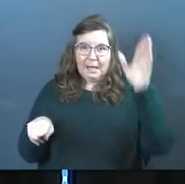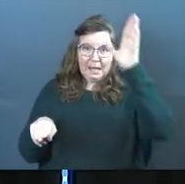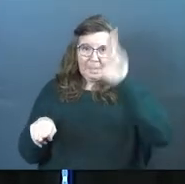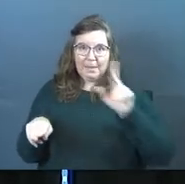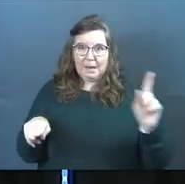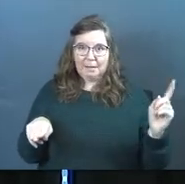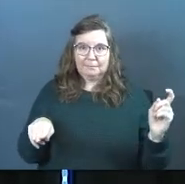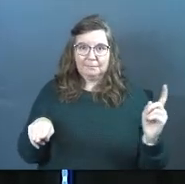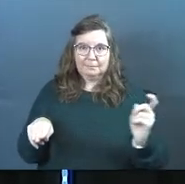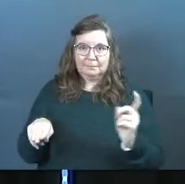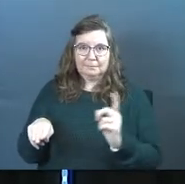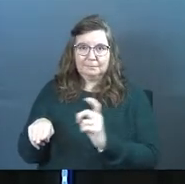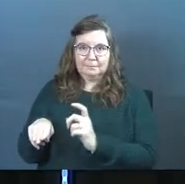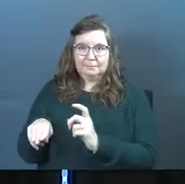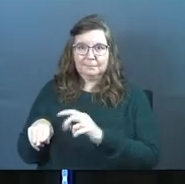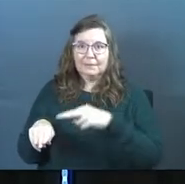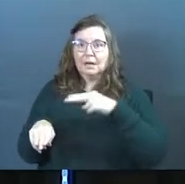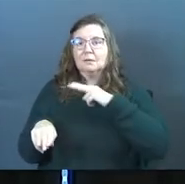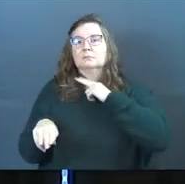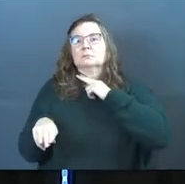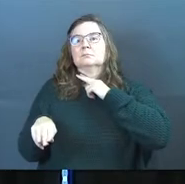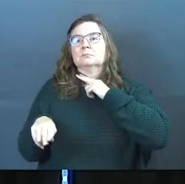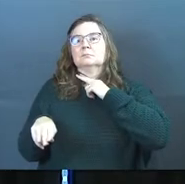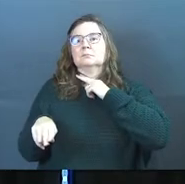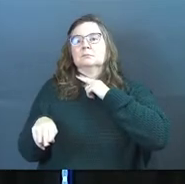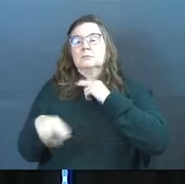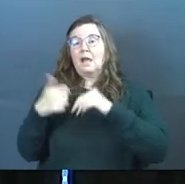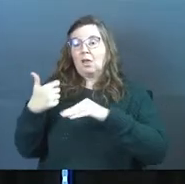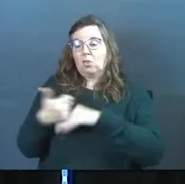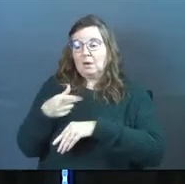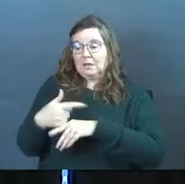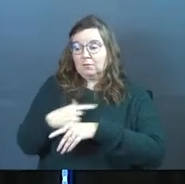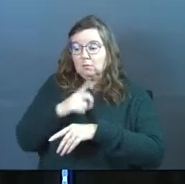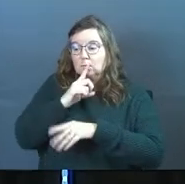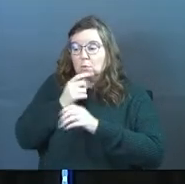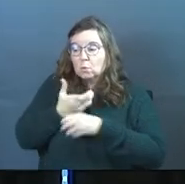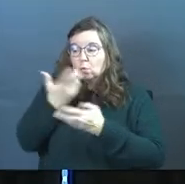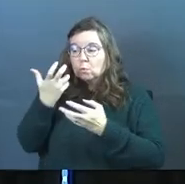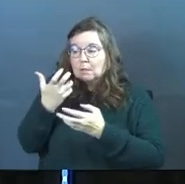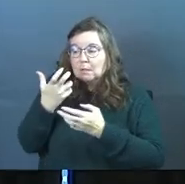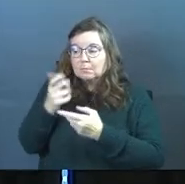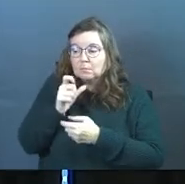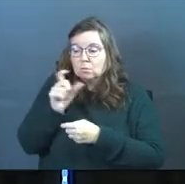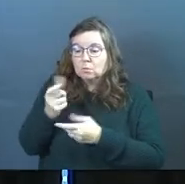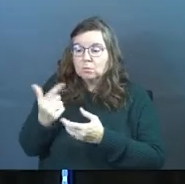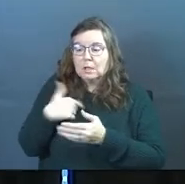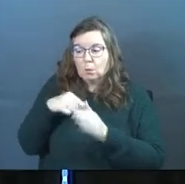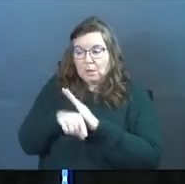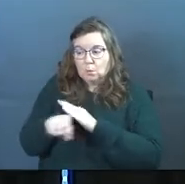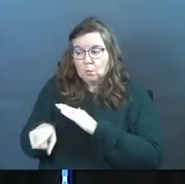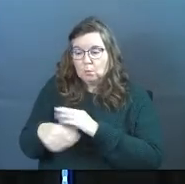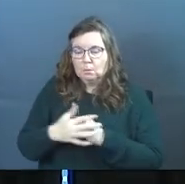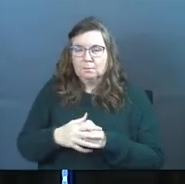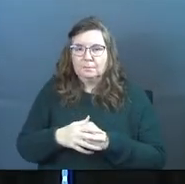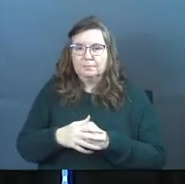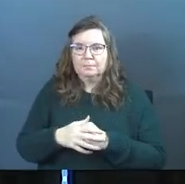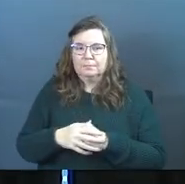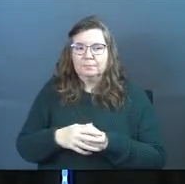sneaks into the house and puts a knife to her throat and threatens her that if she makes any noise and doesn't come with him, he's going to kill her.